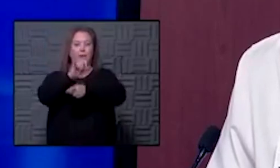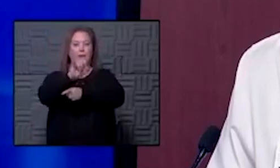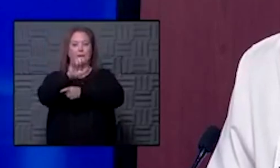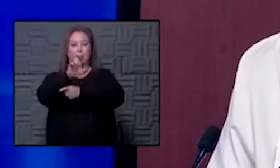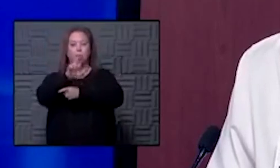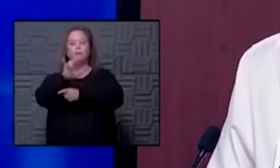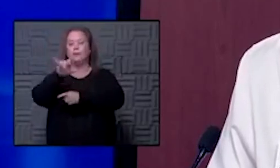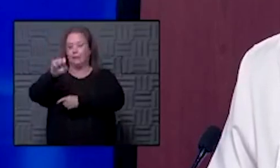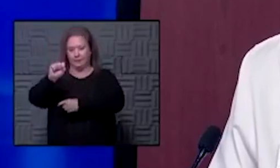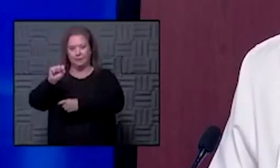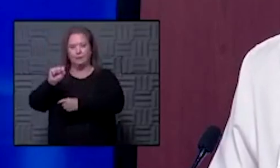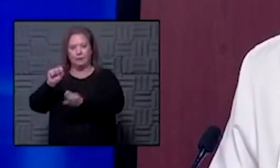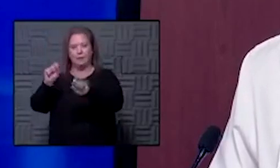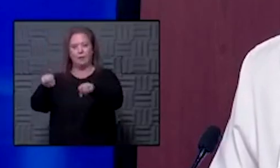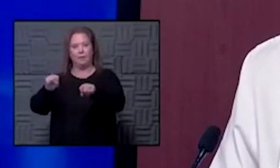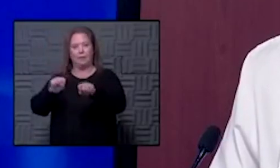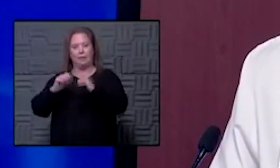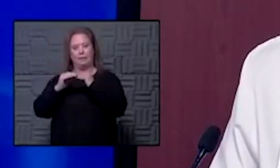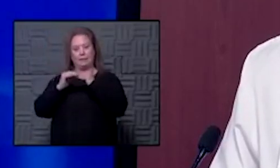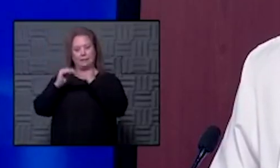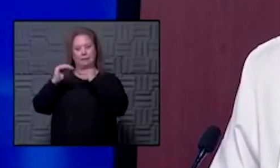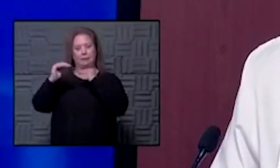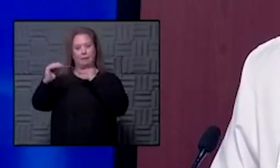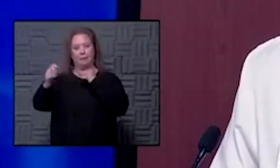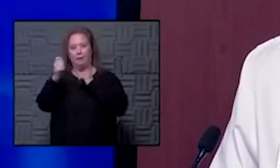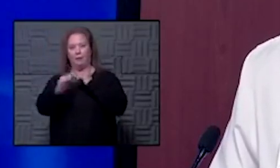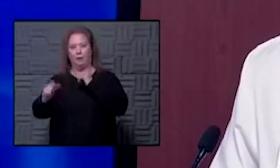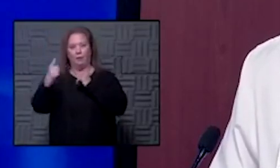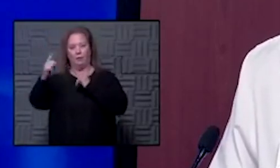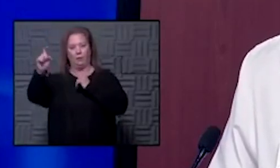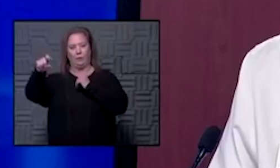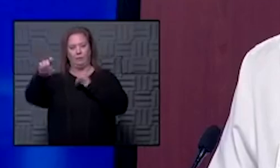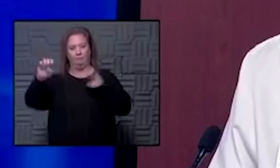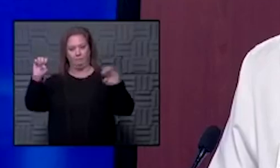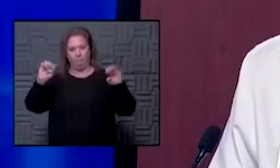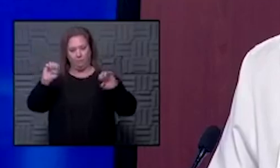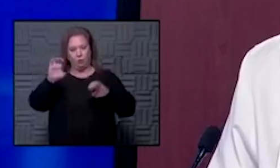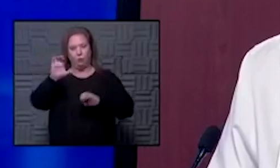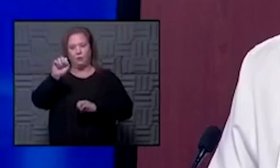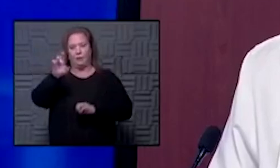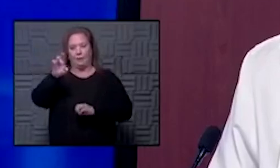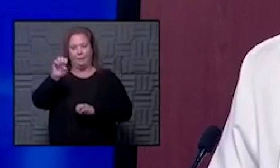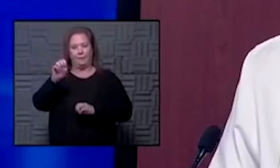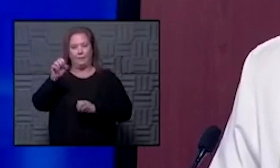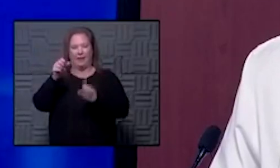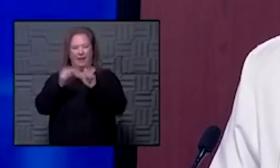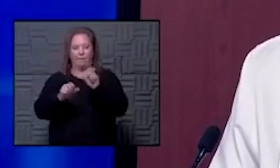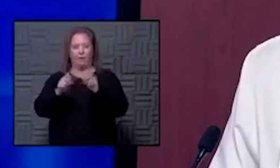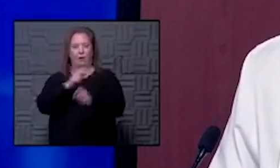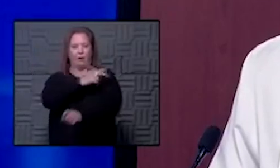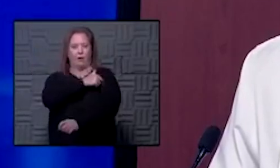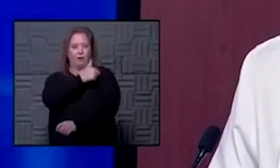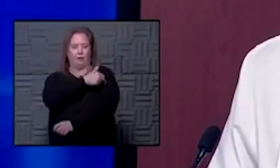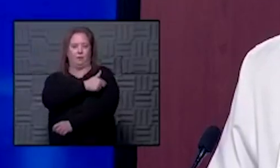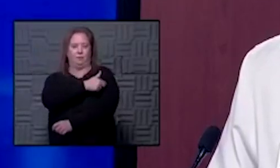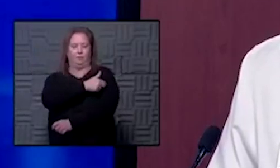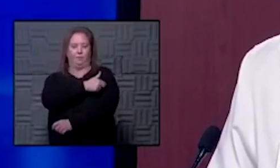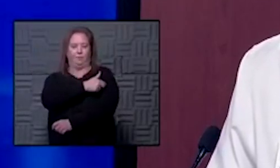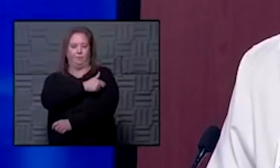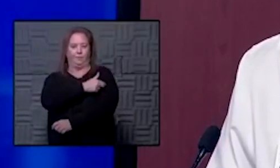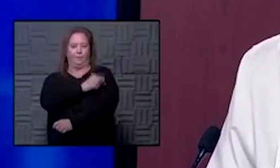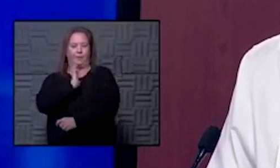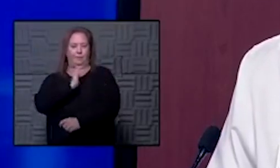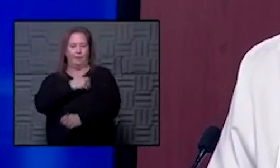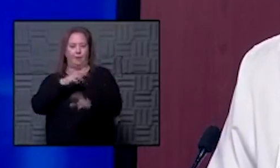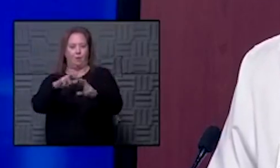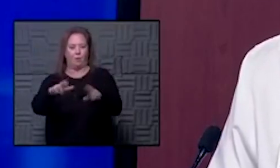and the answer is yes there's the ability to stabilize anyone who needs urgent or emergent care at every hospital facility across our